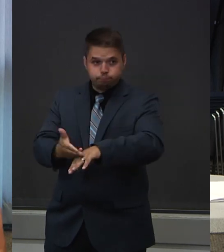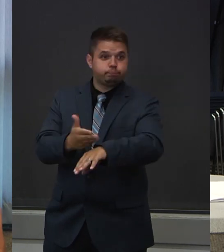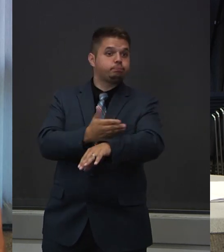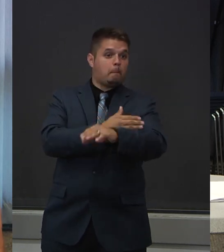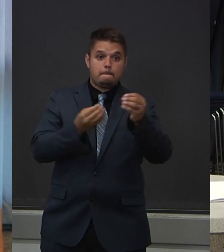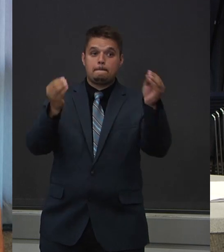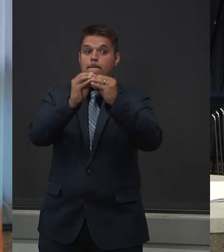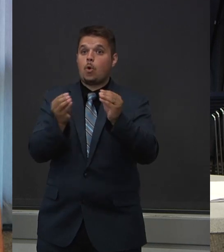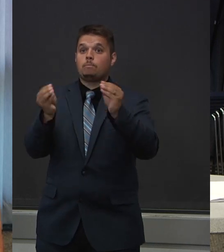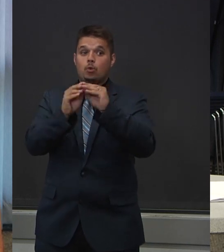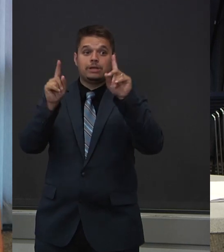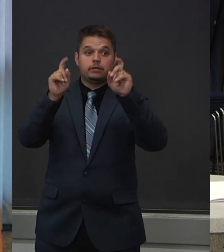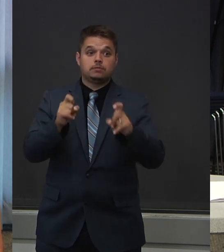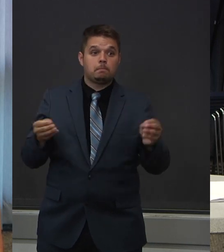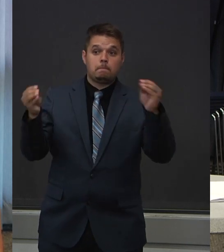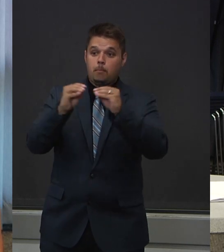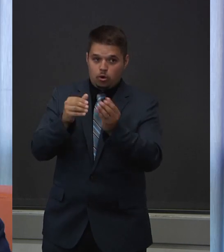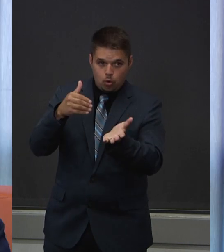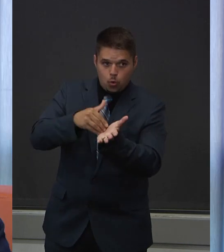quickly.